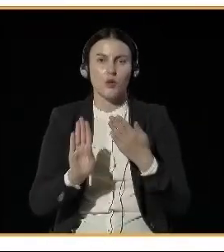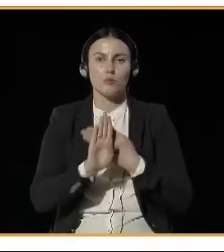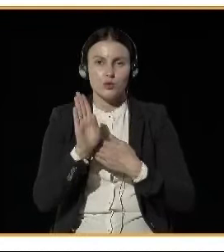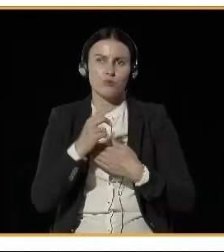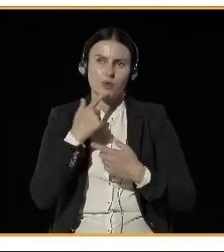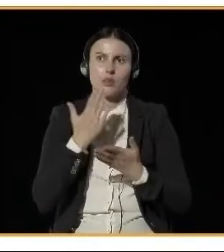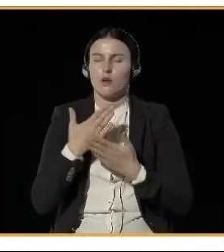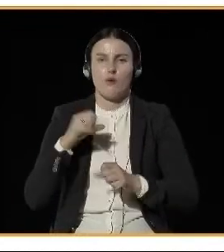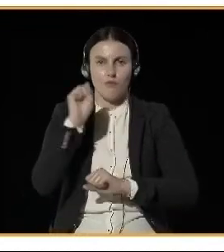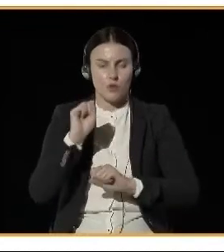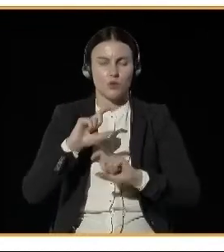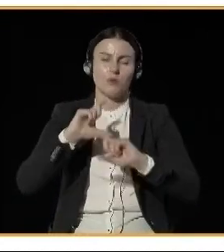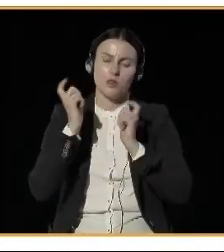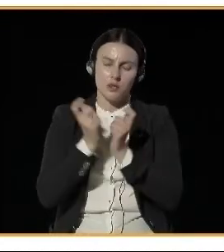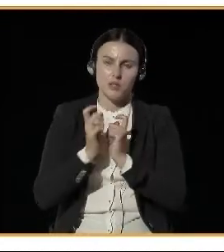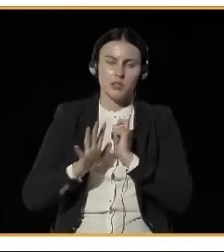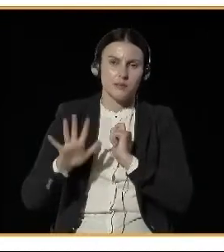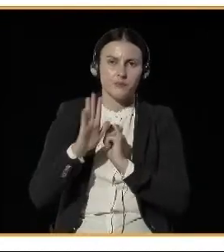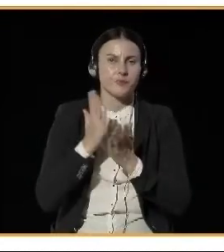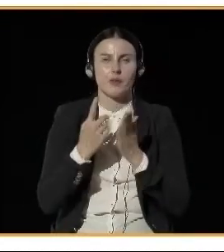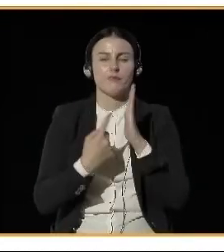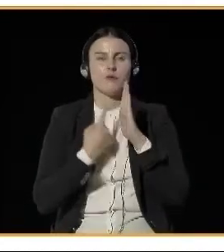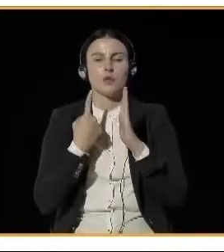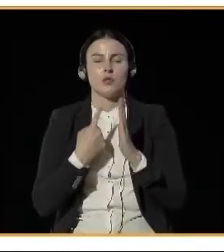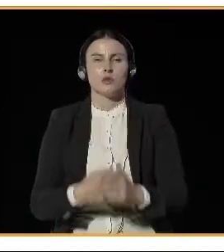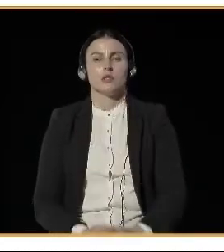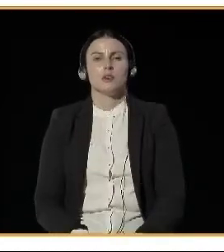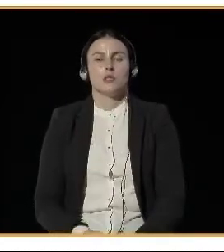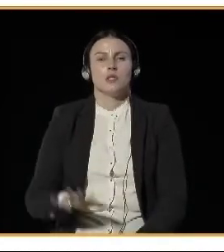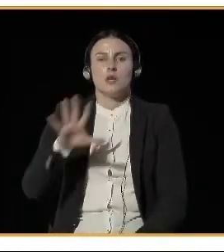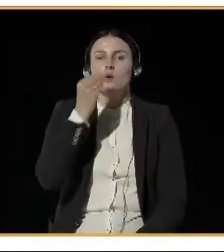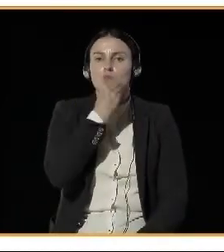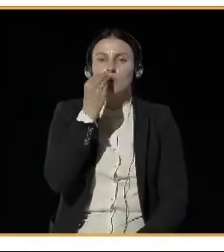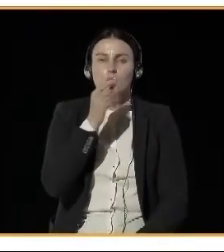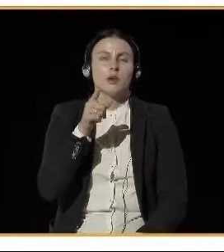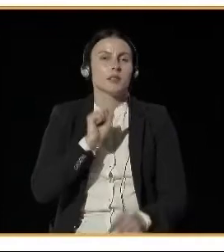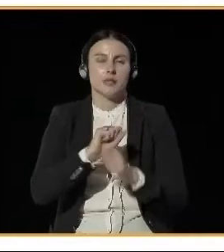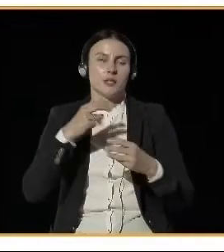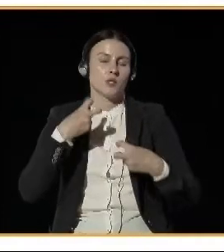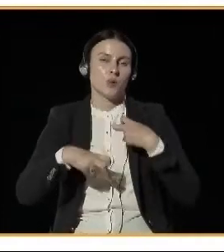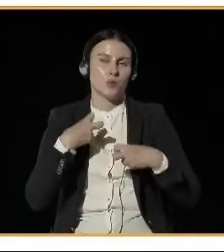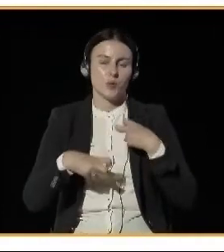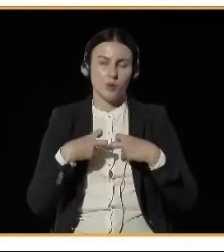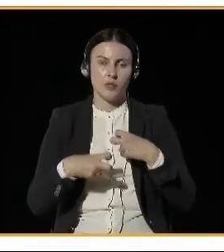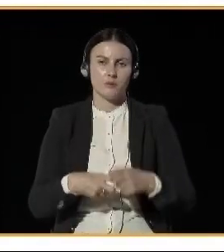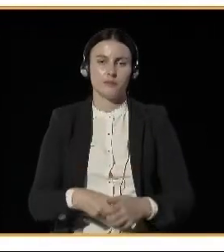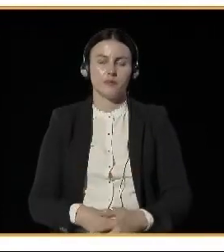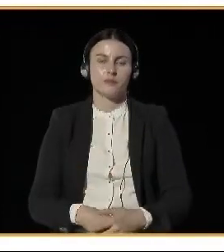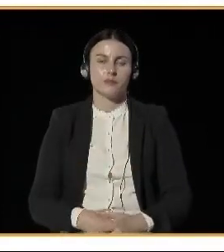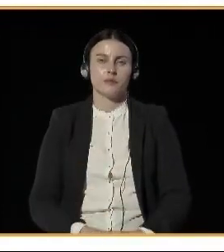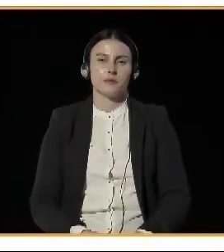seaside regions, where we had the keynote speaker from Gdańsk.